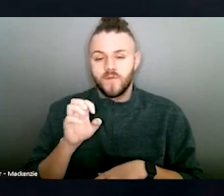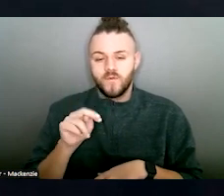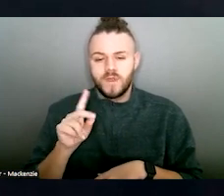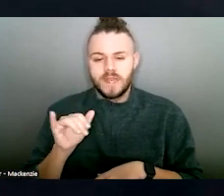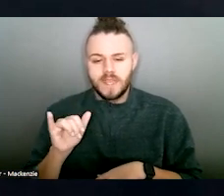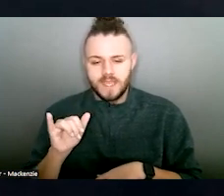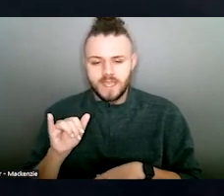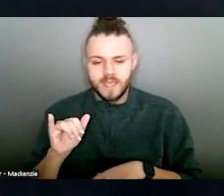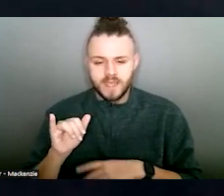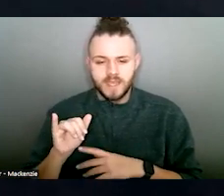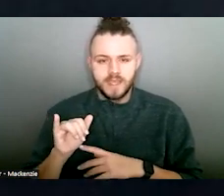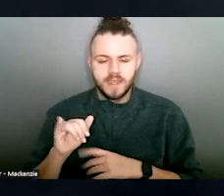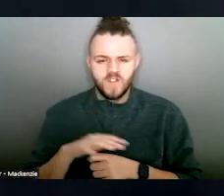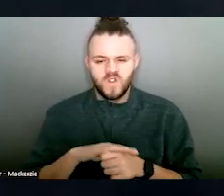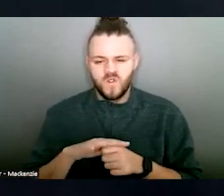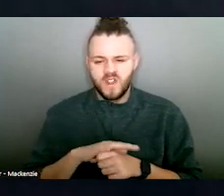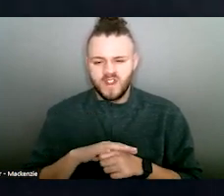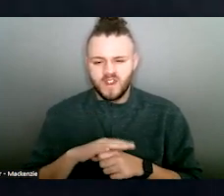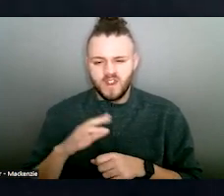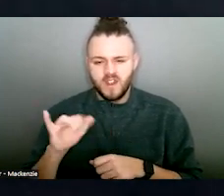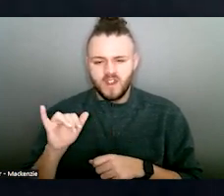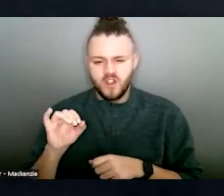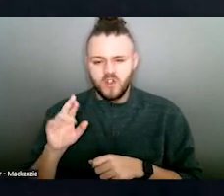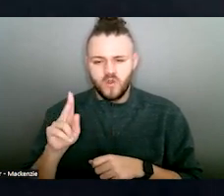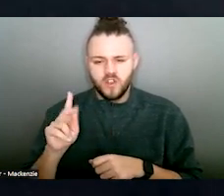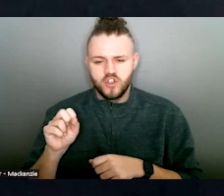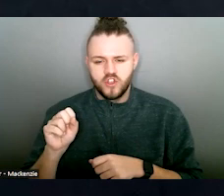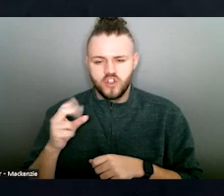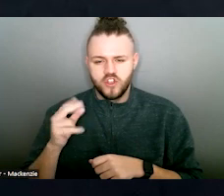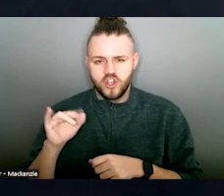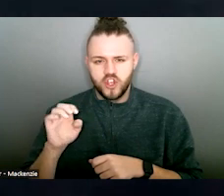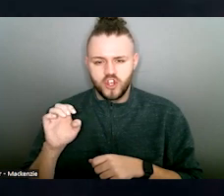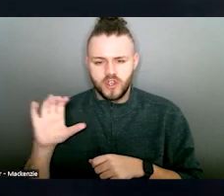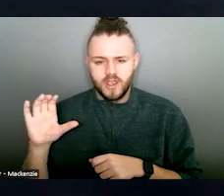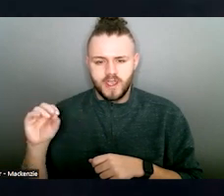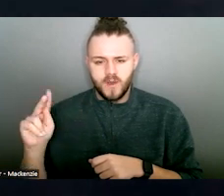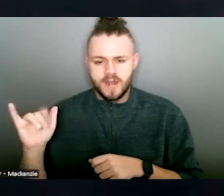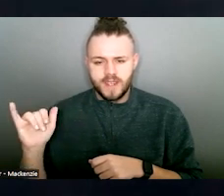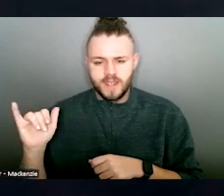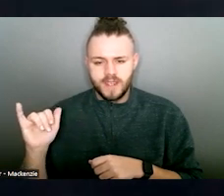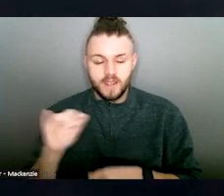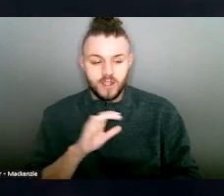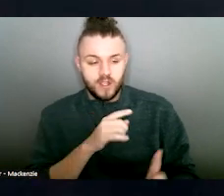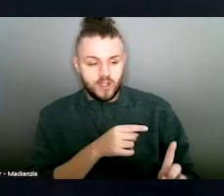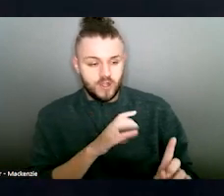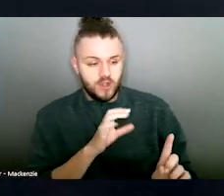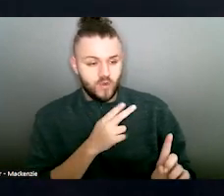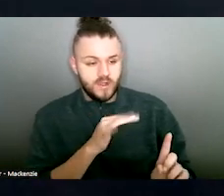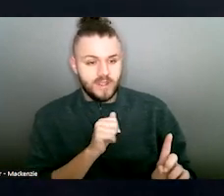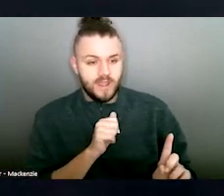County. And Krista, thank you for this amazing bravery,